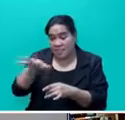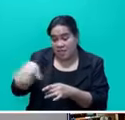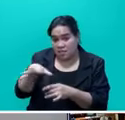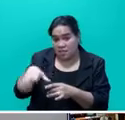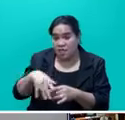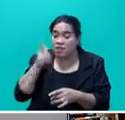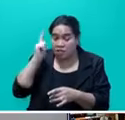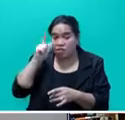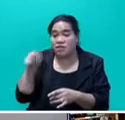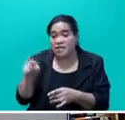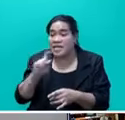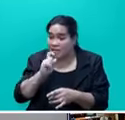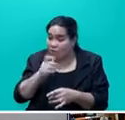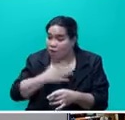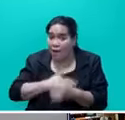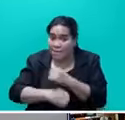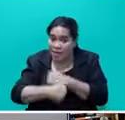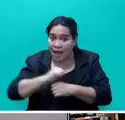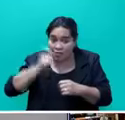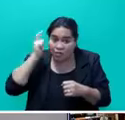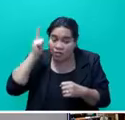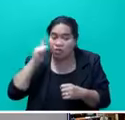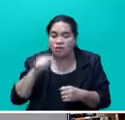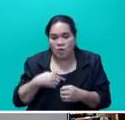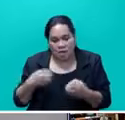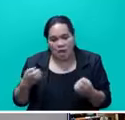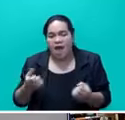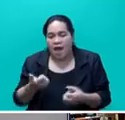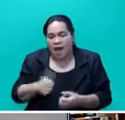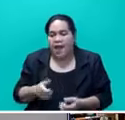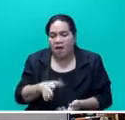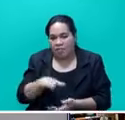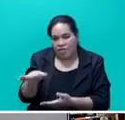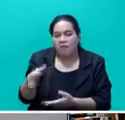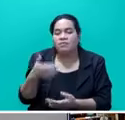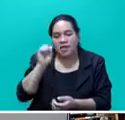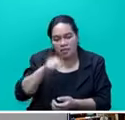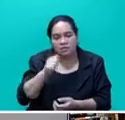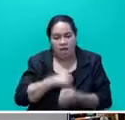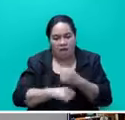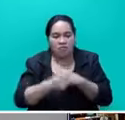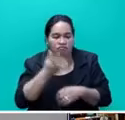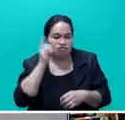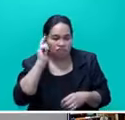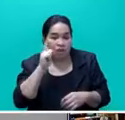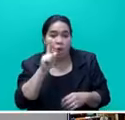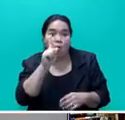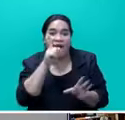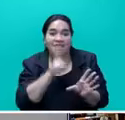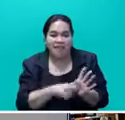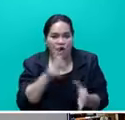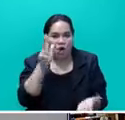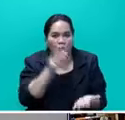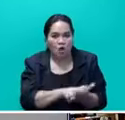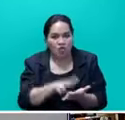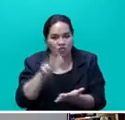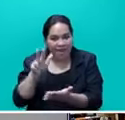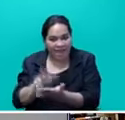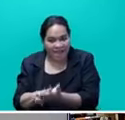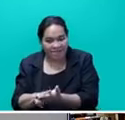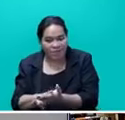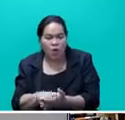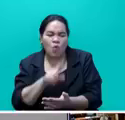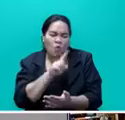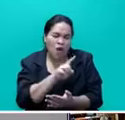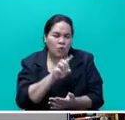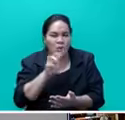should they wish to become teachers, we allow them to teach under a one-year contract, and one-year to three